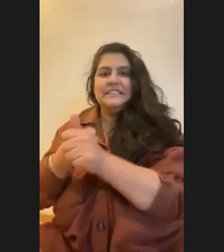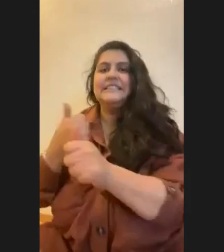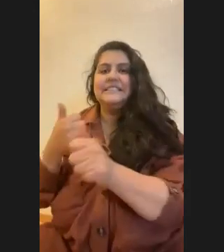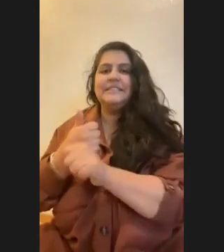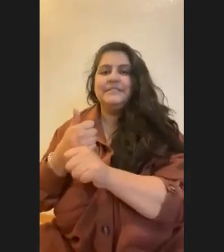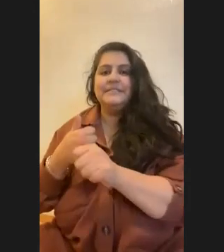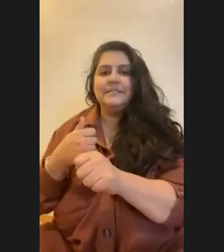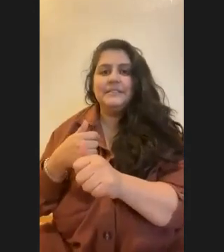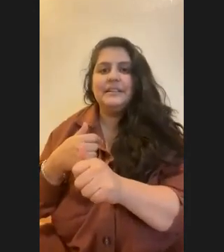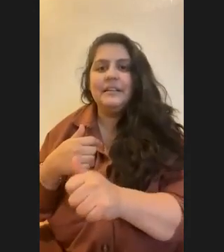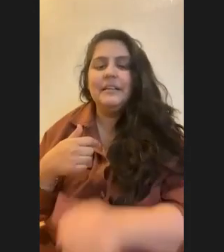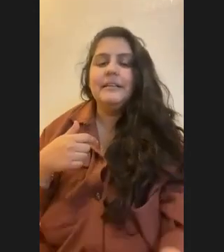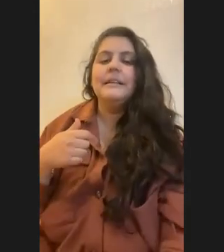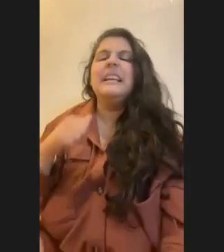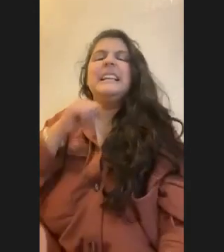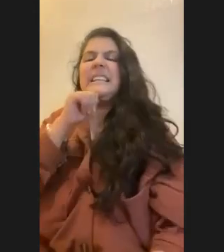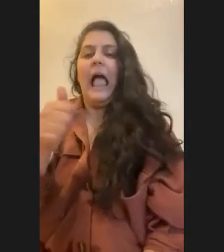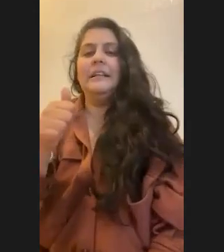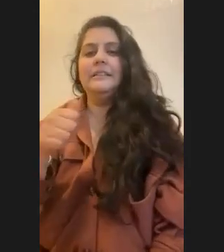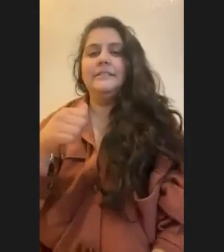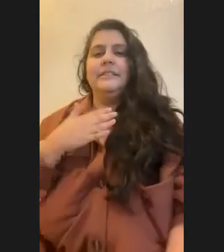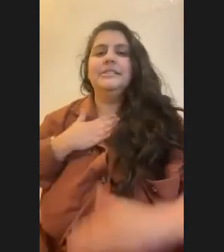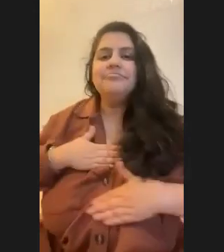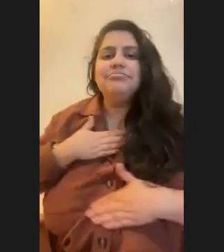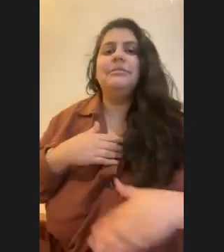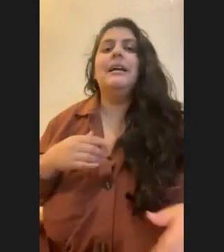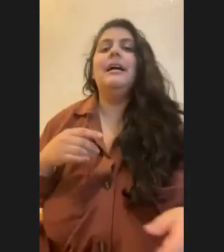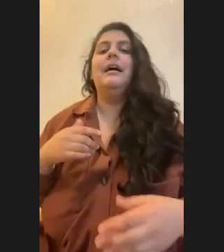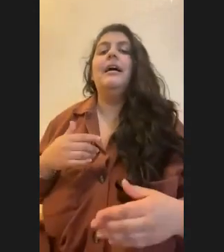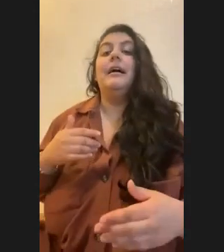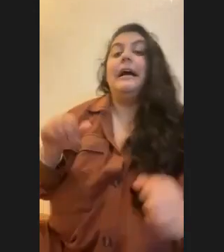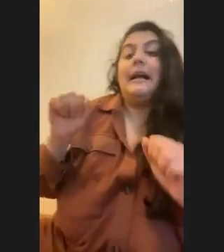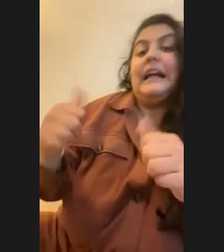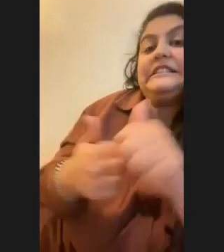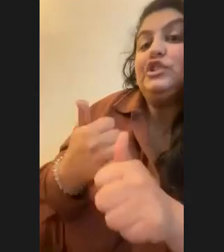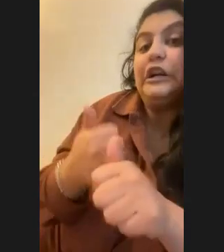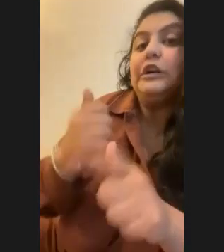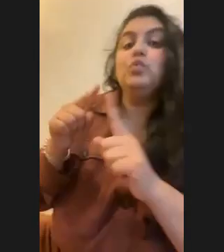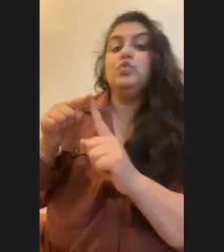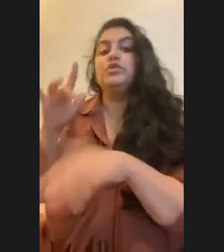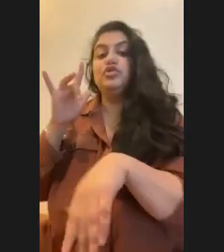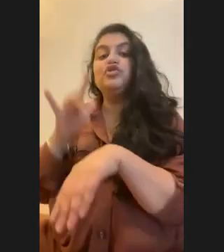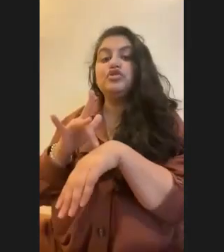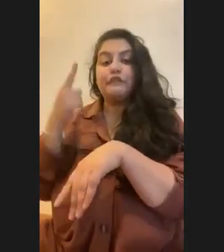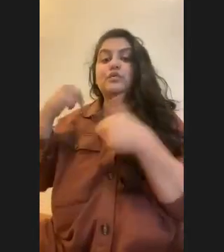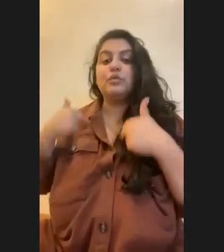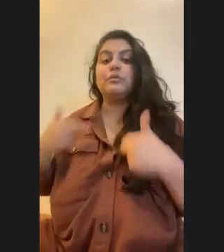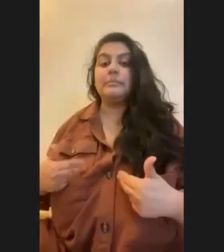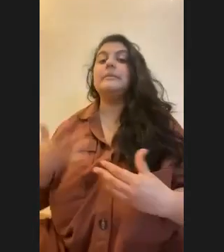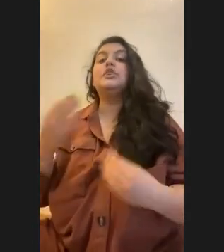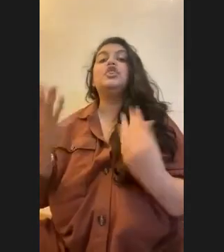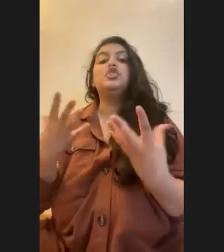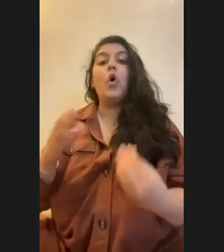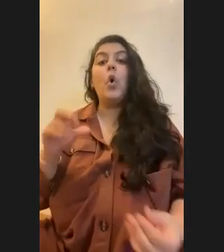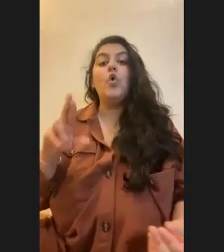it's, it's not going to be pleasant. So there's definitely coral that can be dangerous to touch for humans. And, um, soft coral can